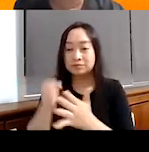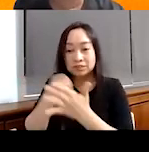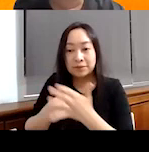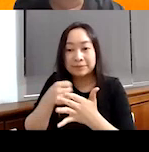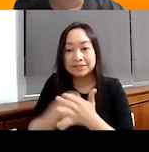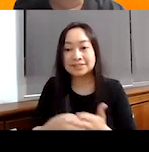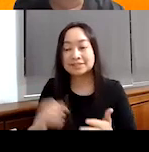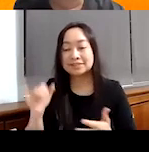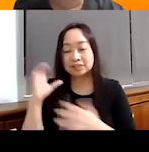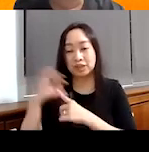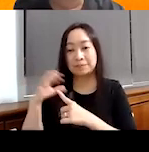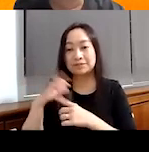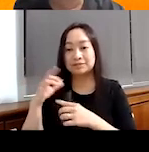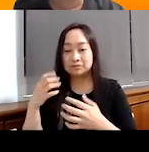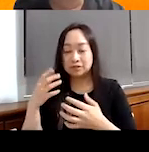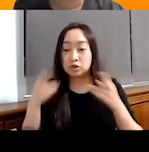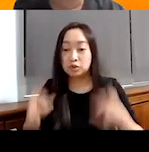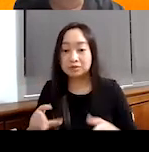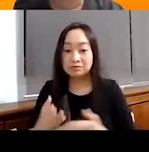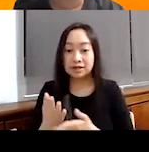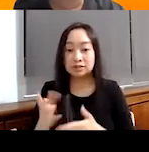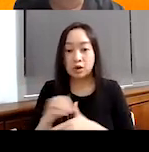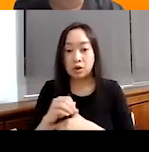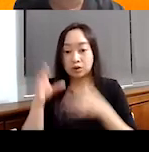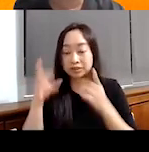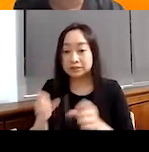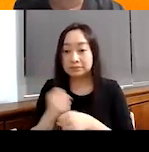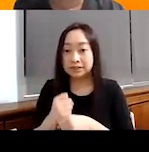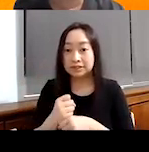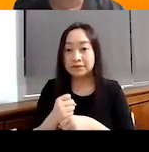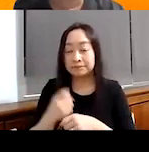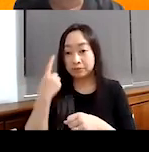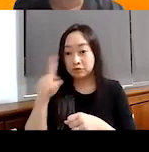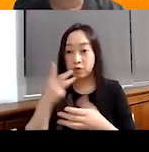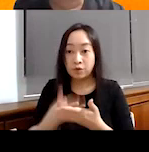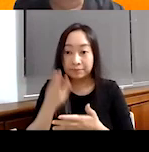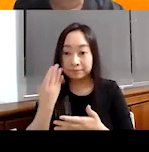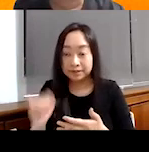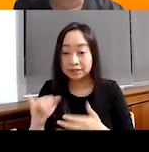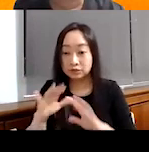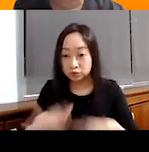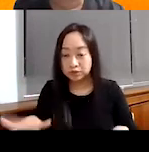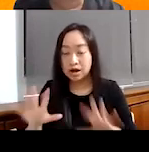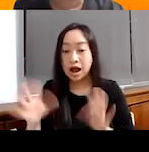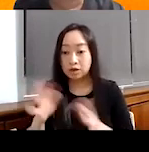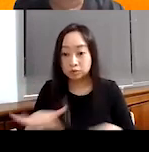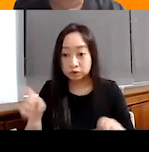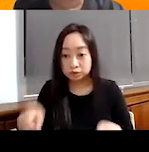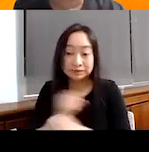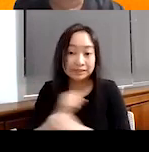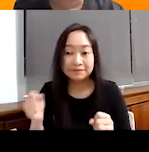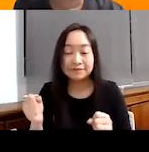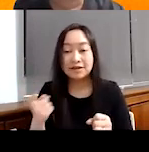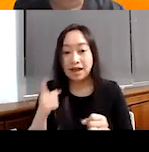about human rights, about, you know, decisions that should be made for the wellbeing of children, about how children should be safe. There are messages,